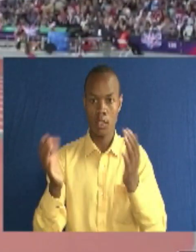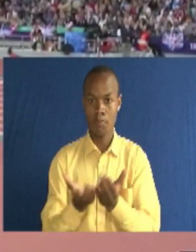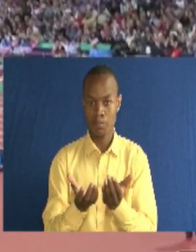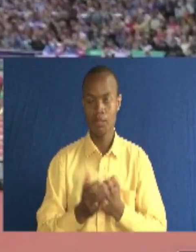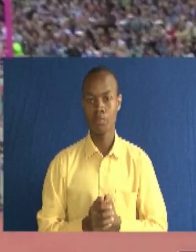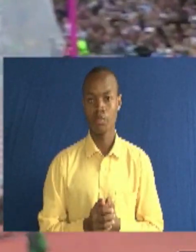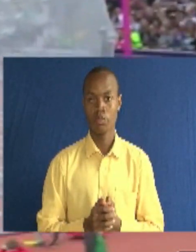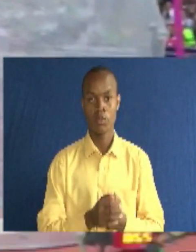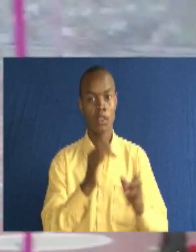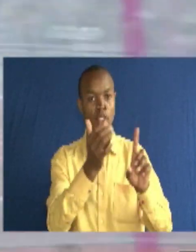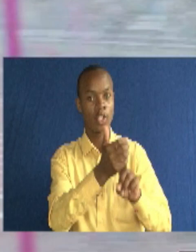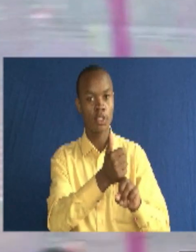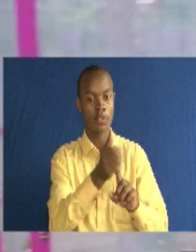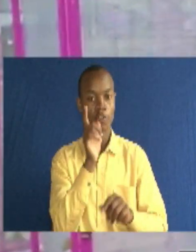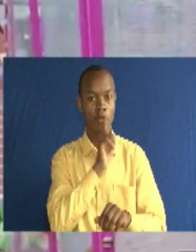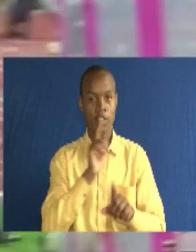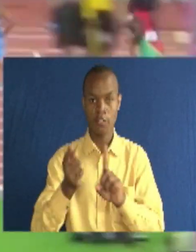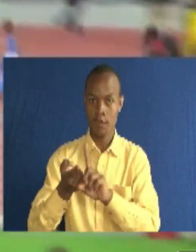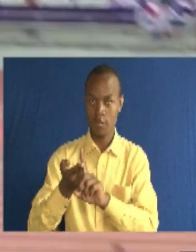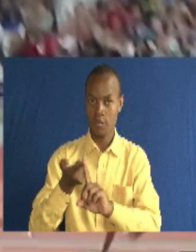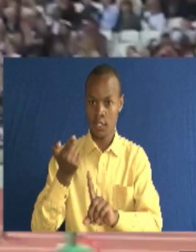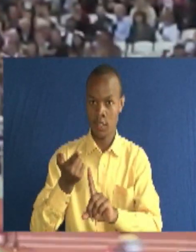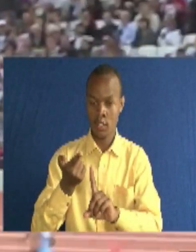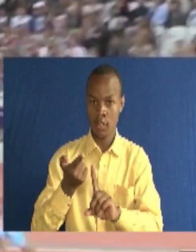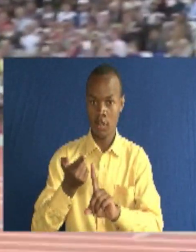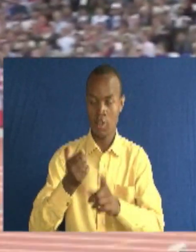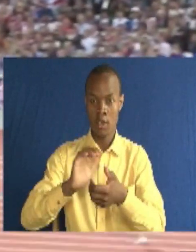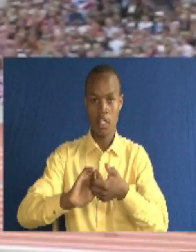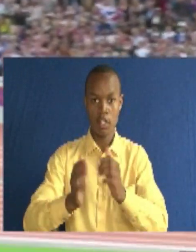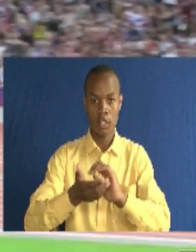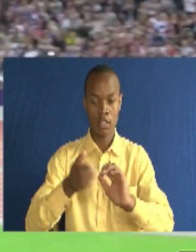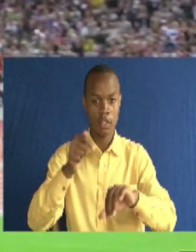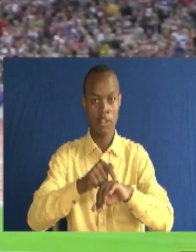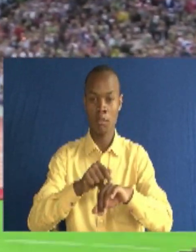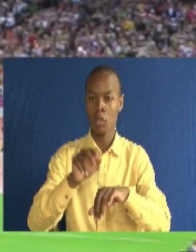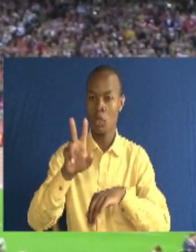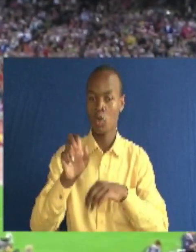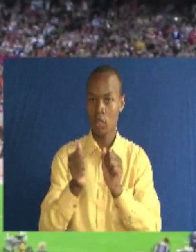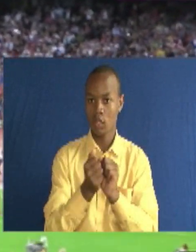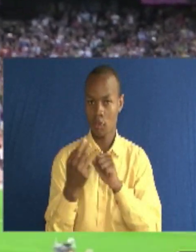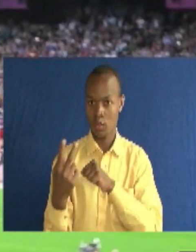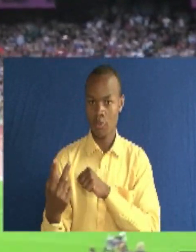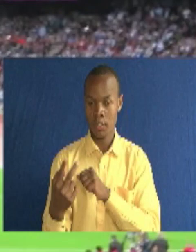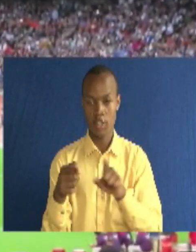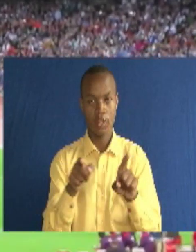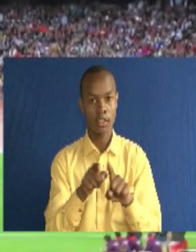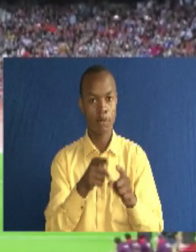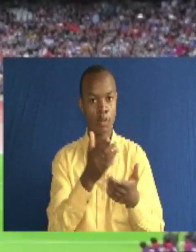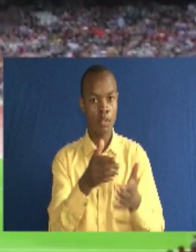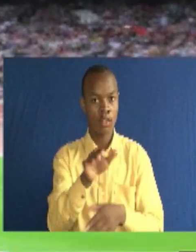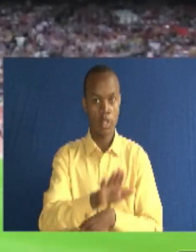the world. He achieved this by becoming the first amputee to run in an Olympic race in the year 2012, and